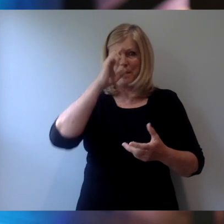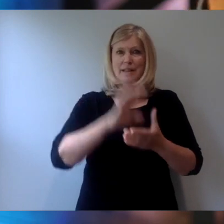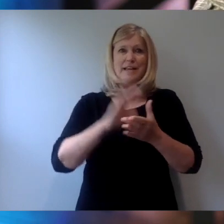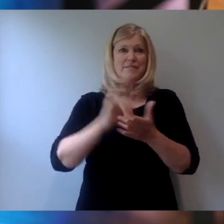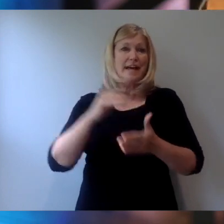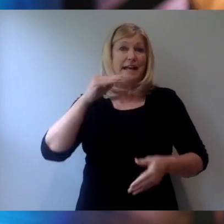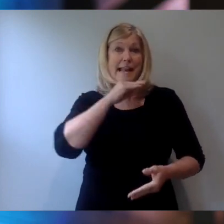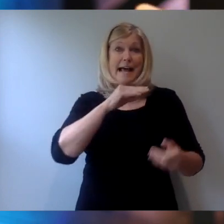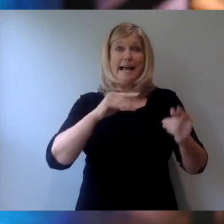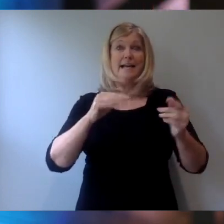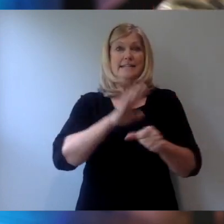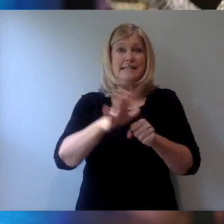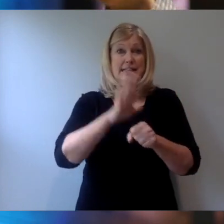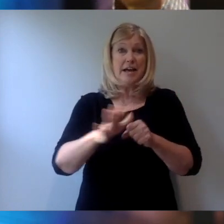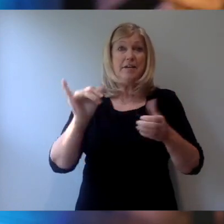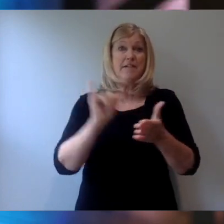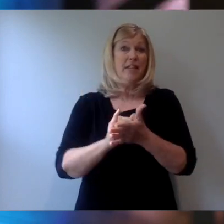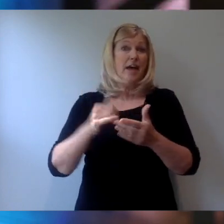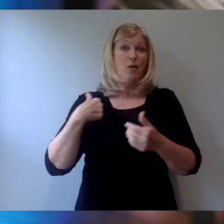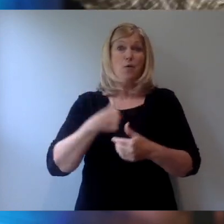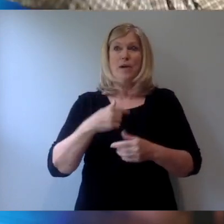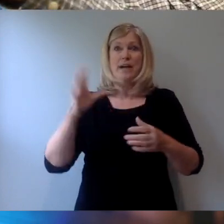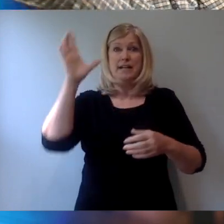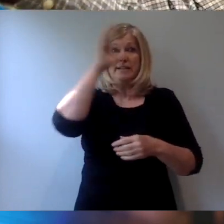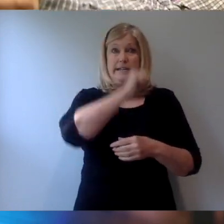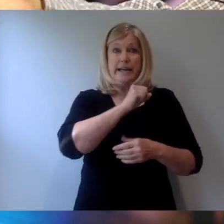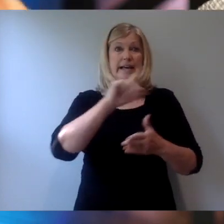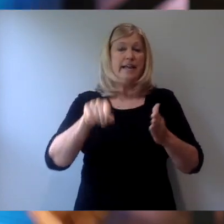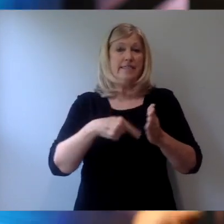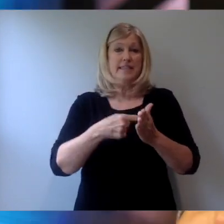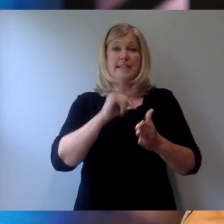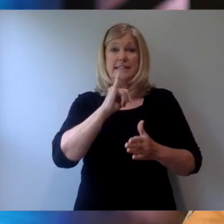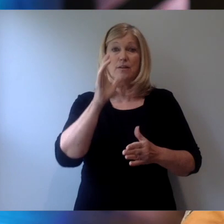enough that we just assume this is who I am.